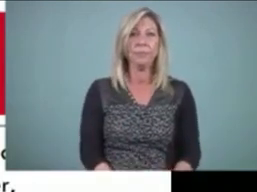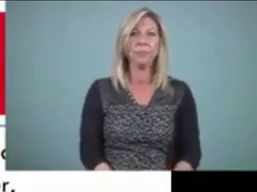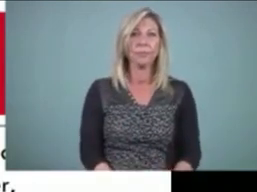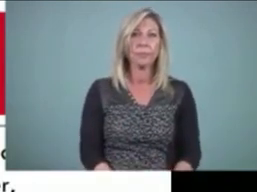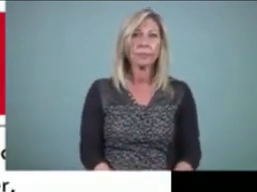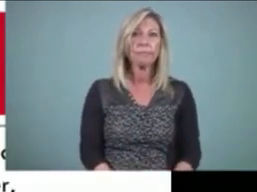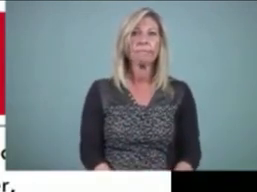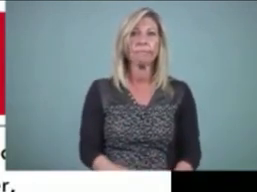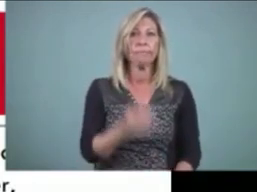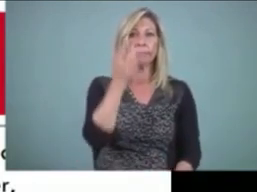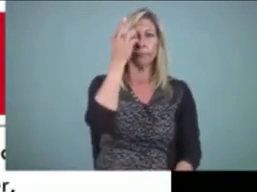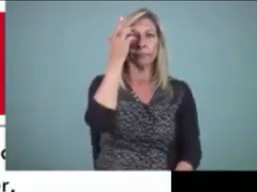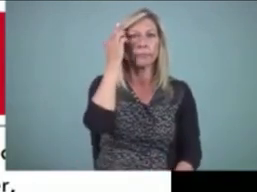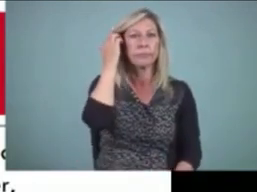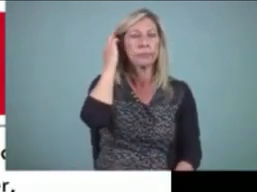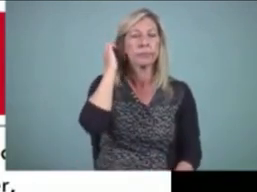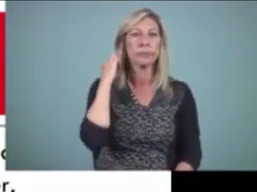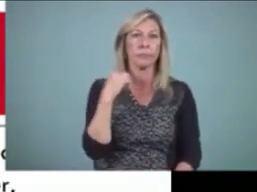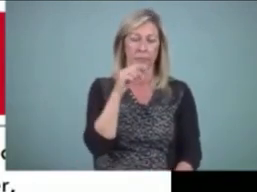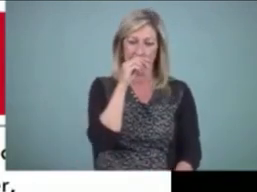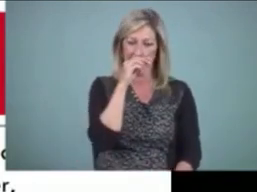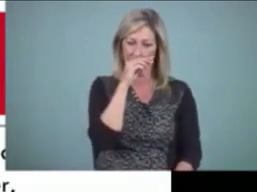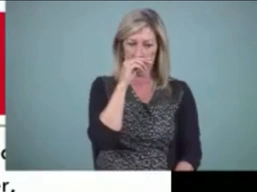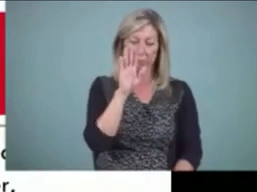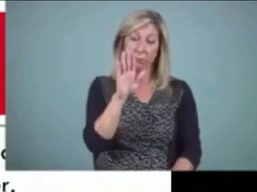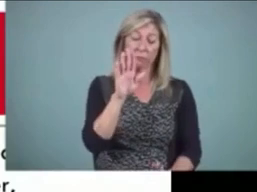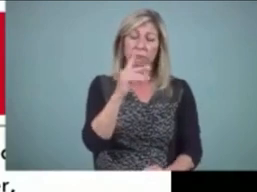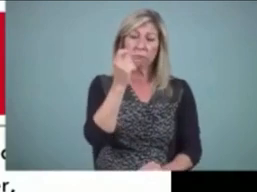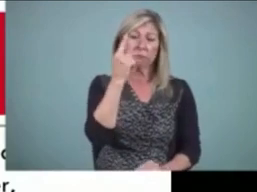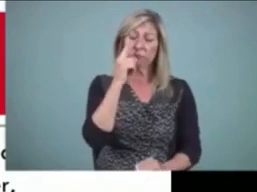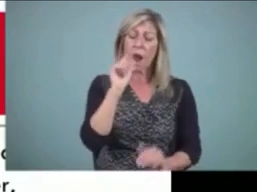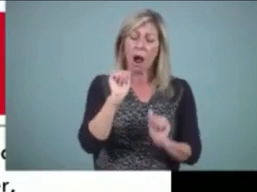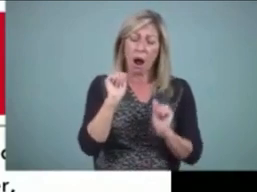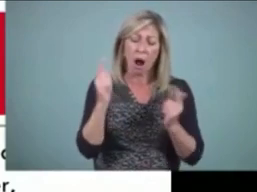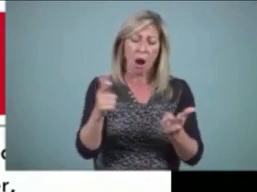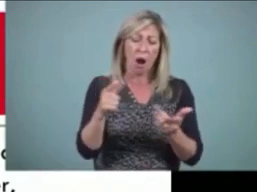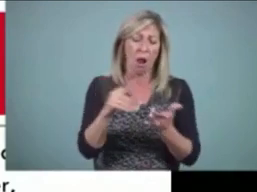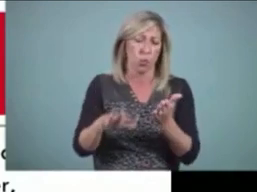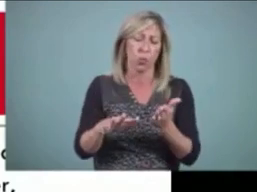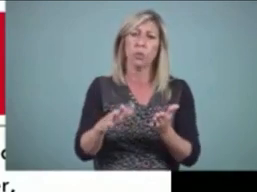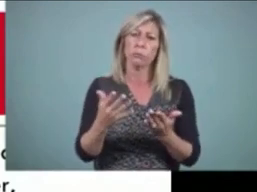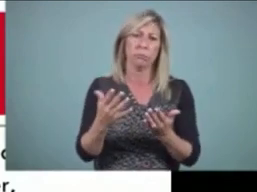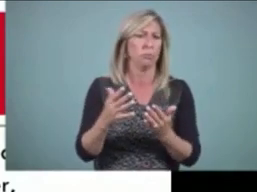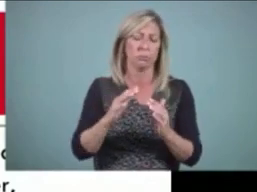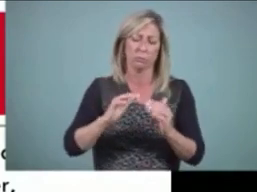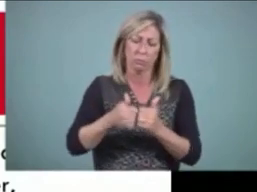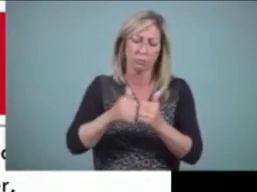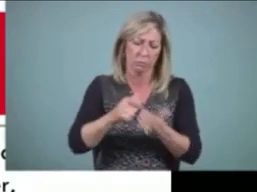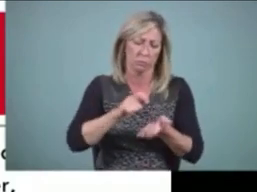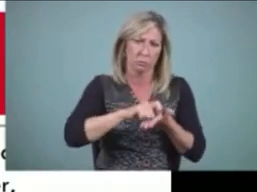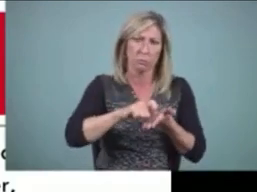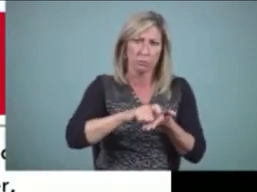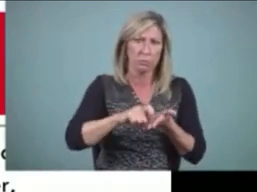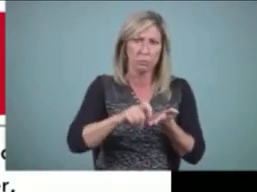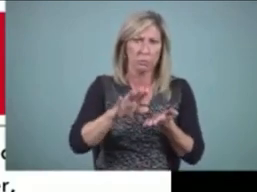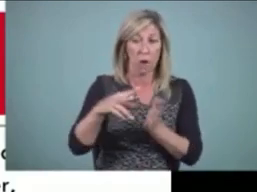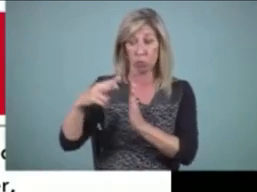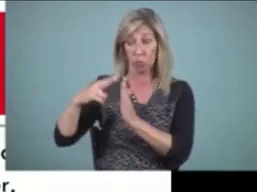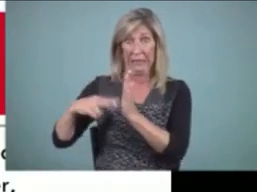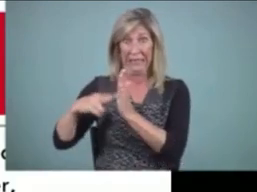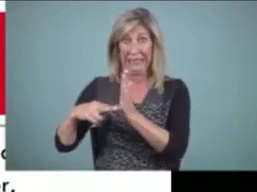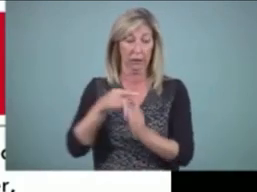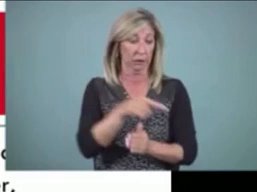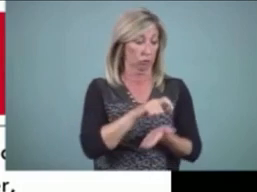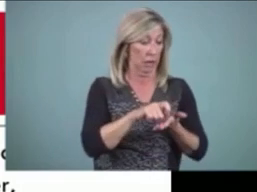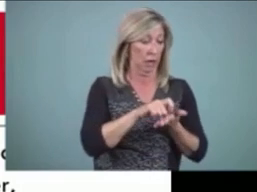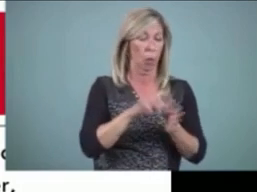Historically, although all students have challenges with writing, every student finds writing more difficult than reading. Historically,